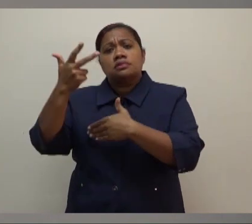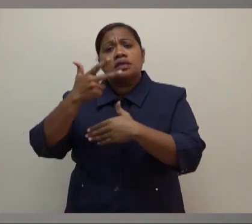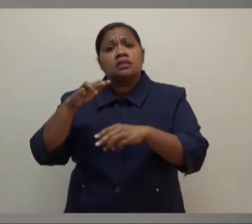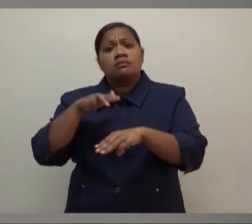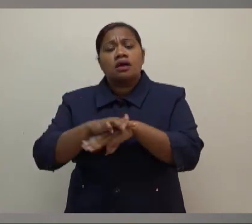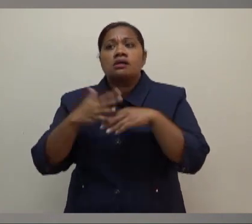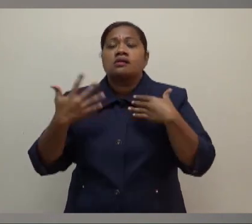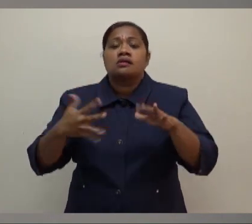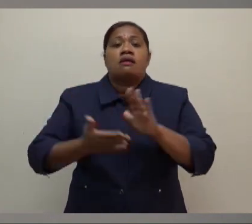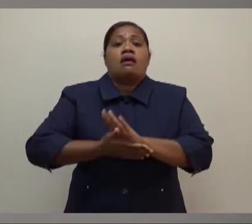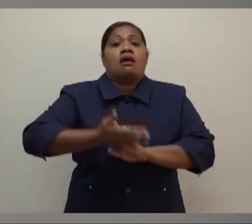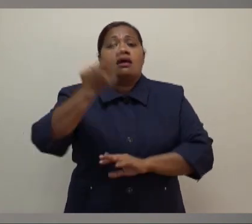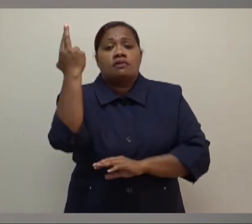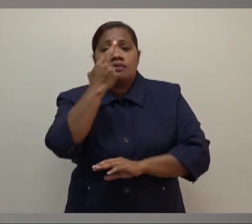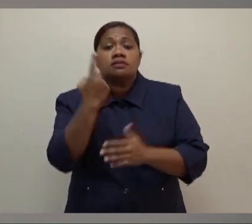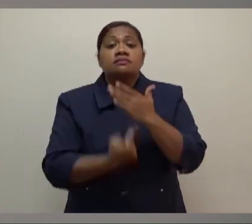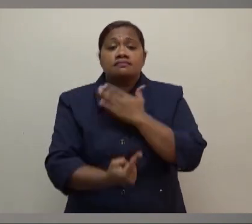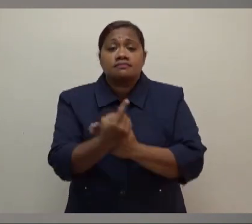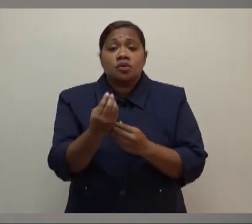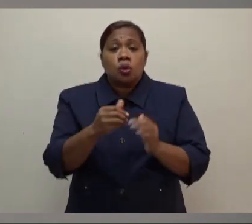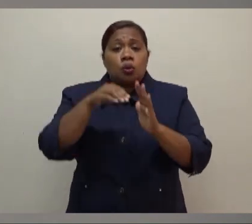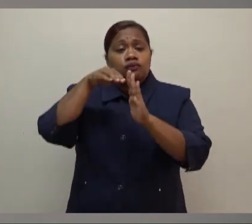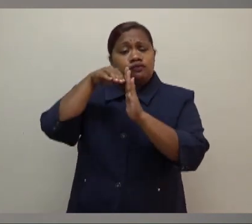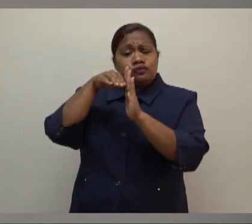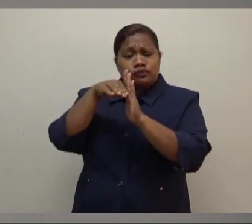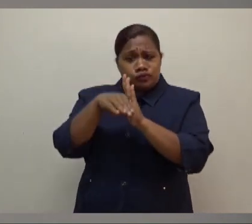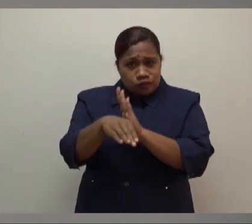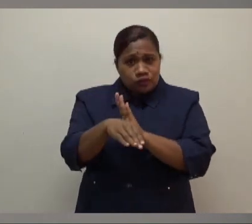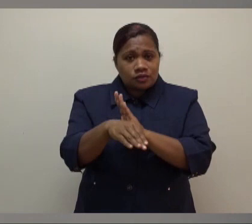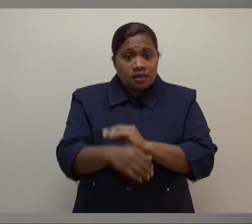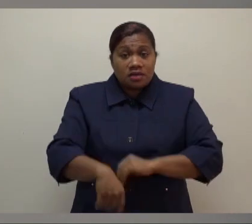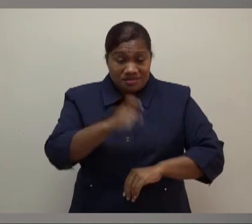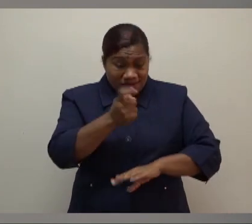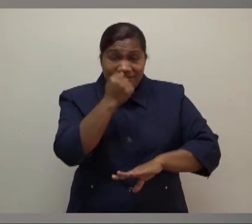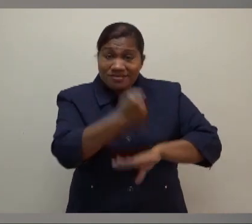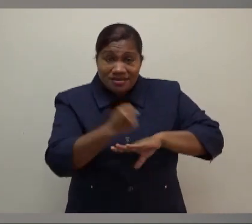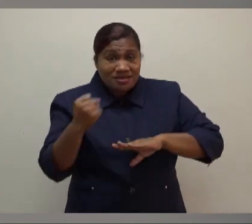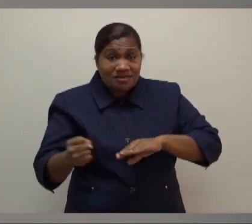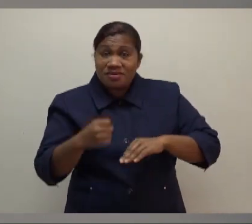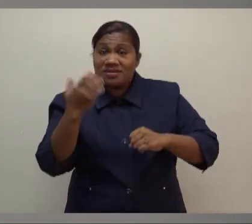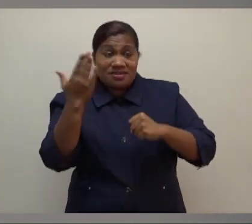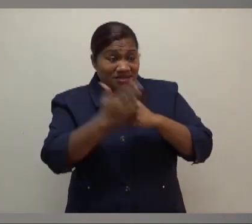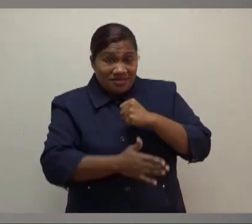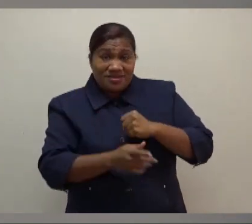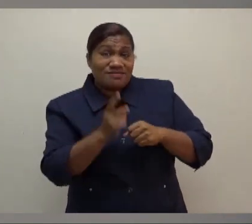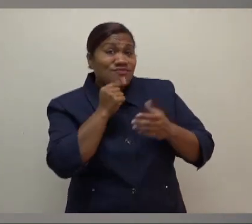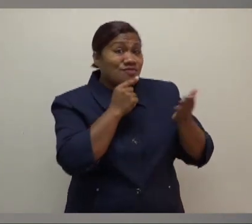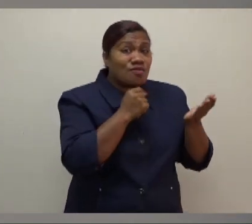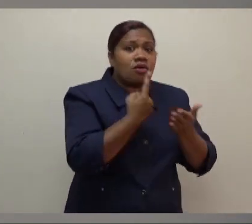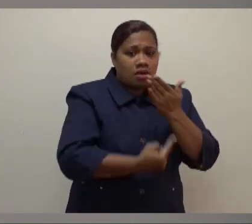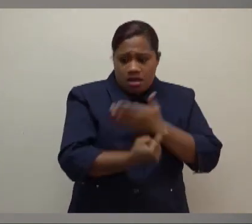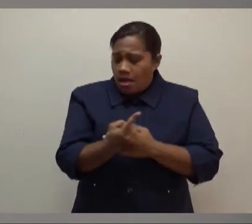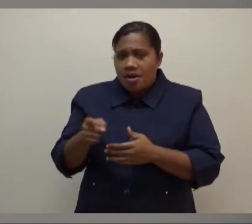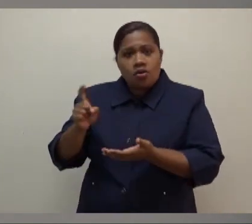large devaluation if government had not sourced the external debt and budget support from multilateral and bilateral partners